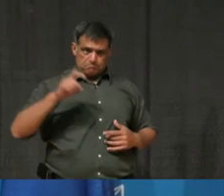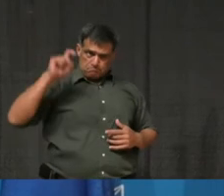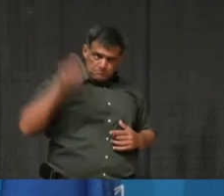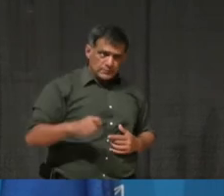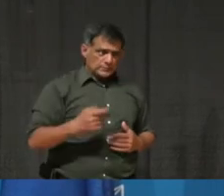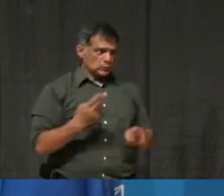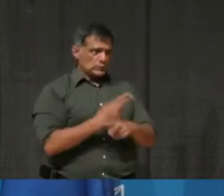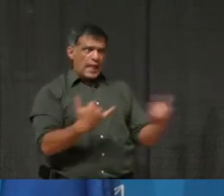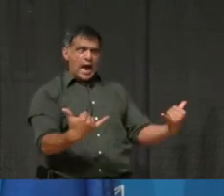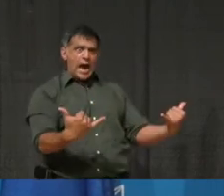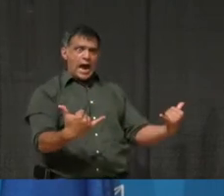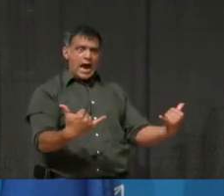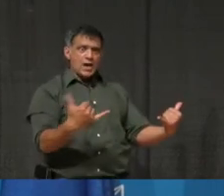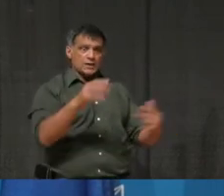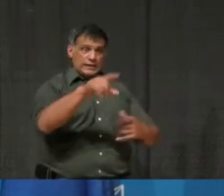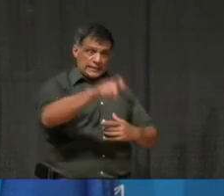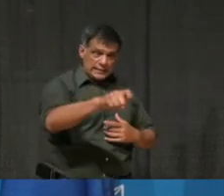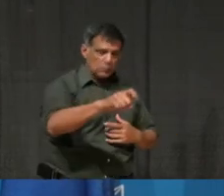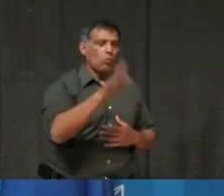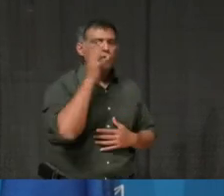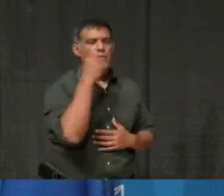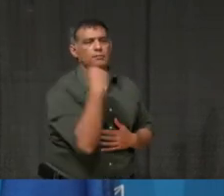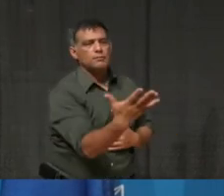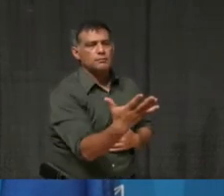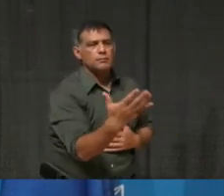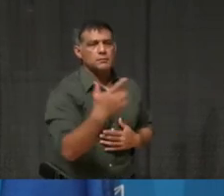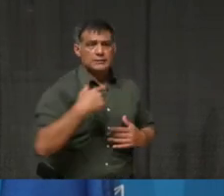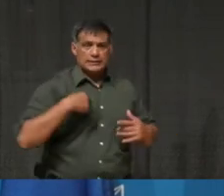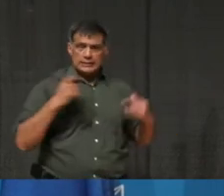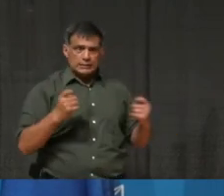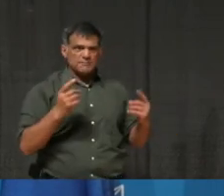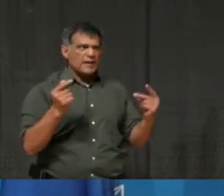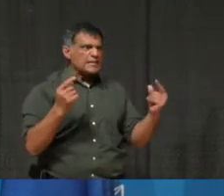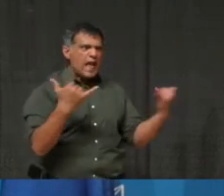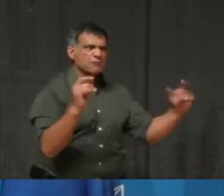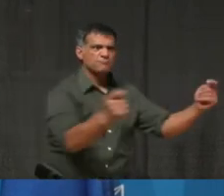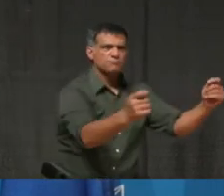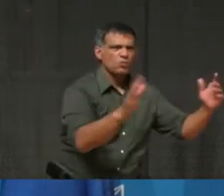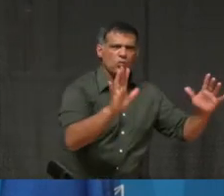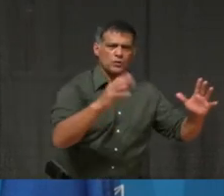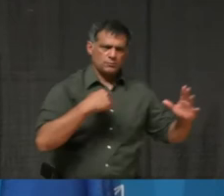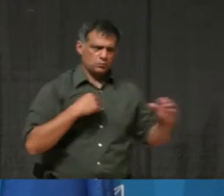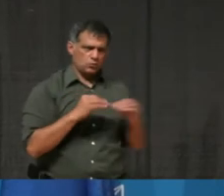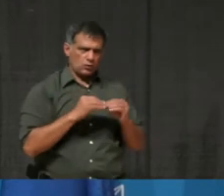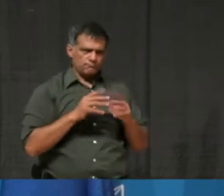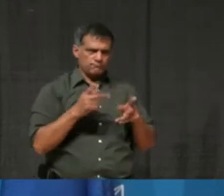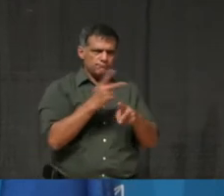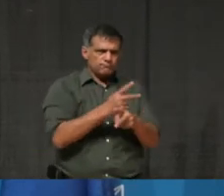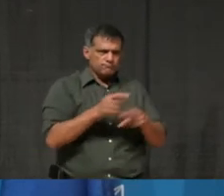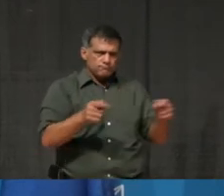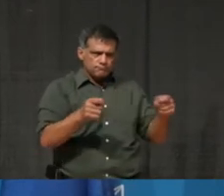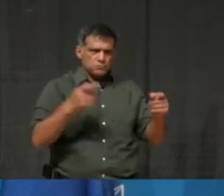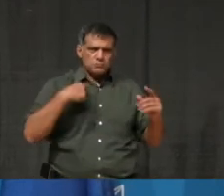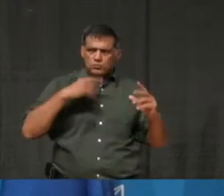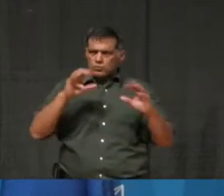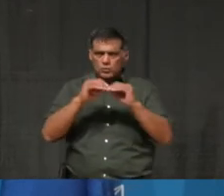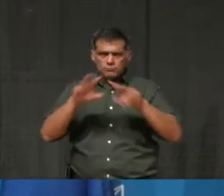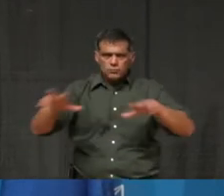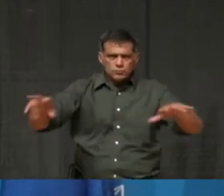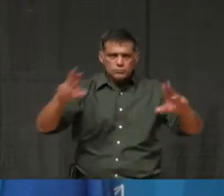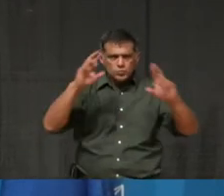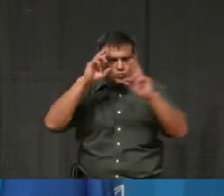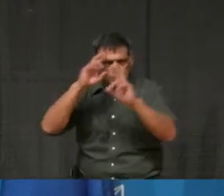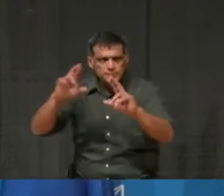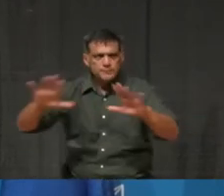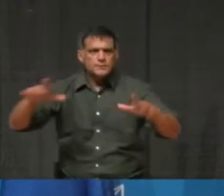compelling reason. I recognize that, uh, I ultimately serve at the pleasure of our elected officials, uh, who ultimately are the decision makers